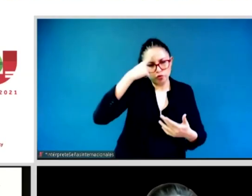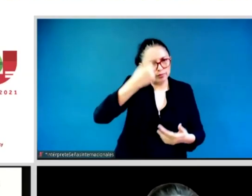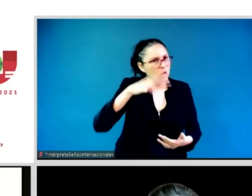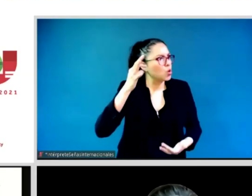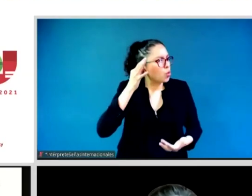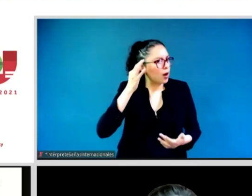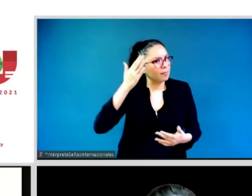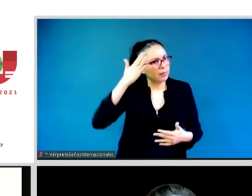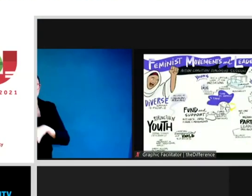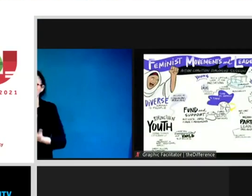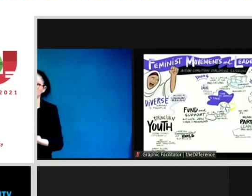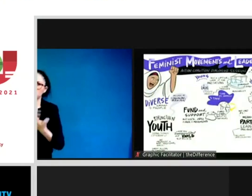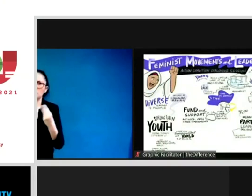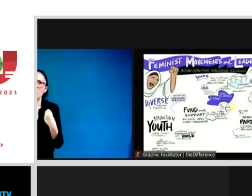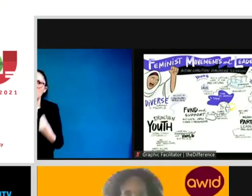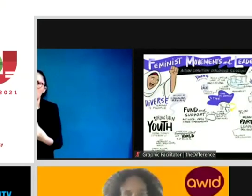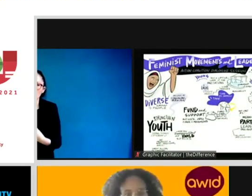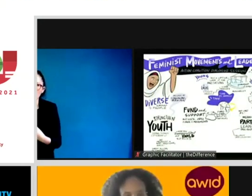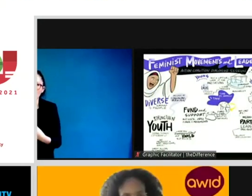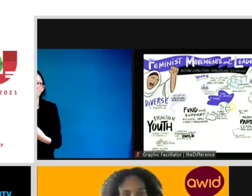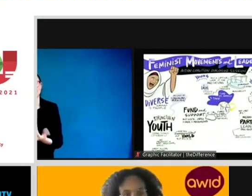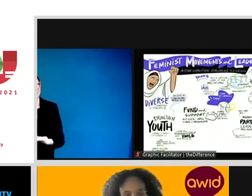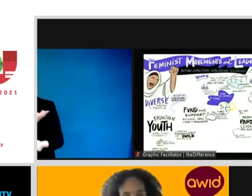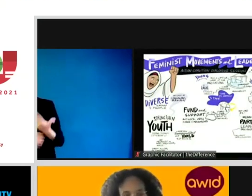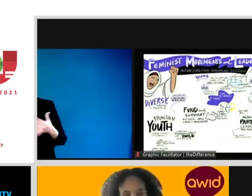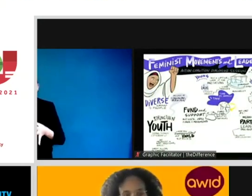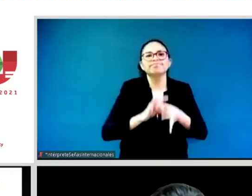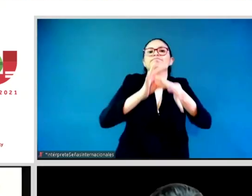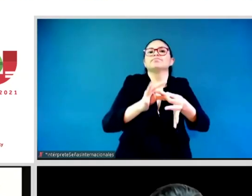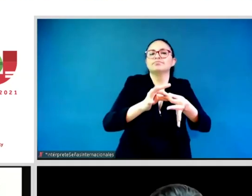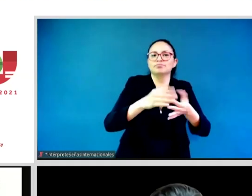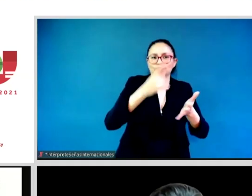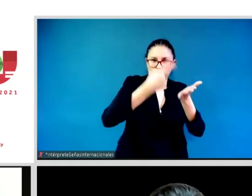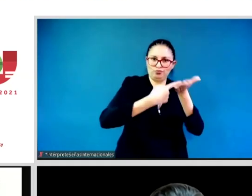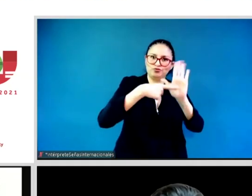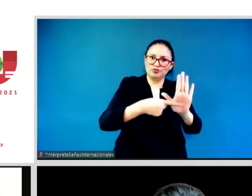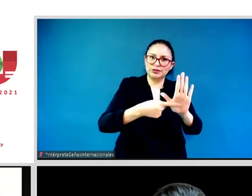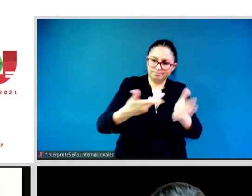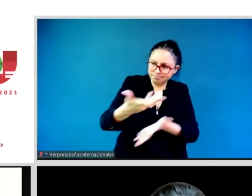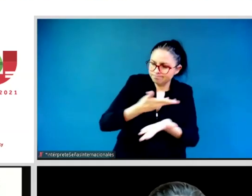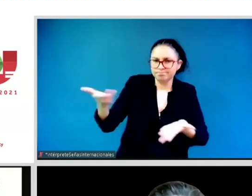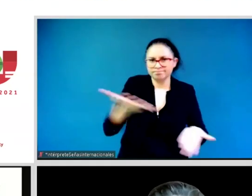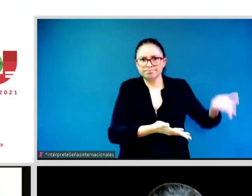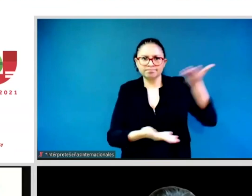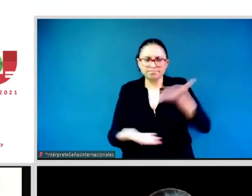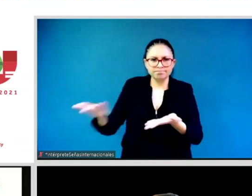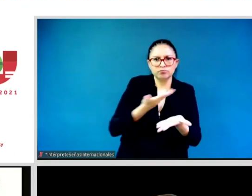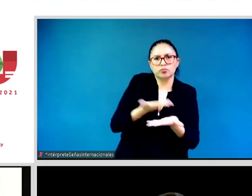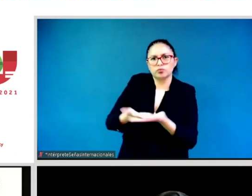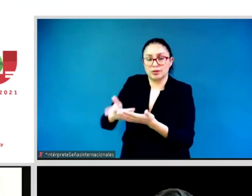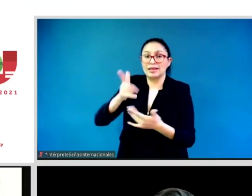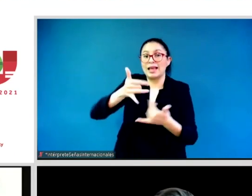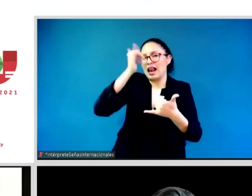we have? Yes, as a last point, because sorry, Hakeem, I know we need to move on. There will maybe be other